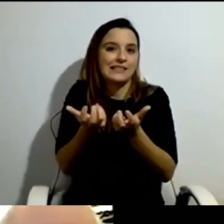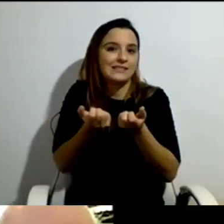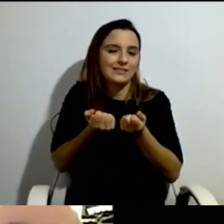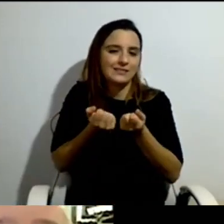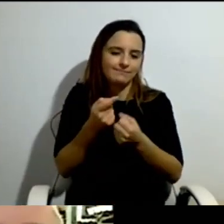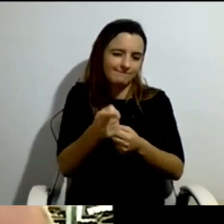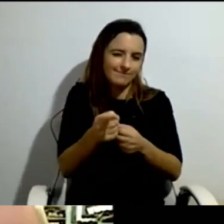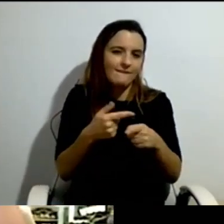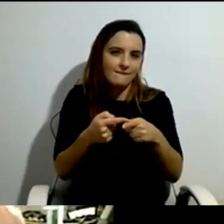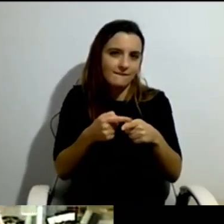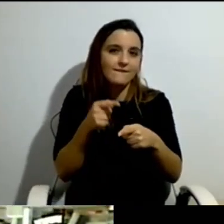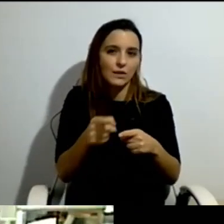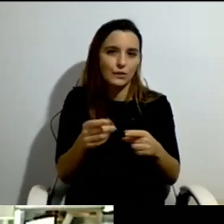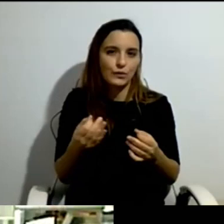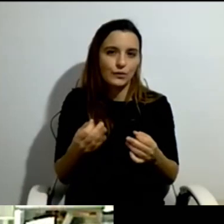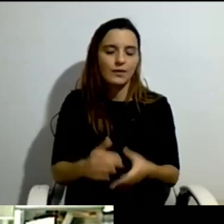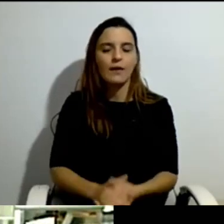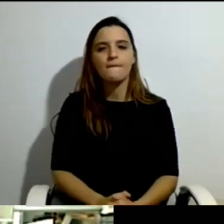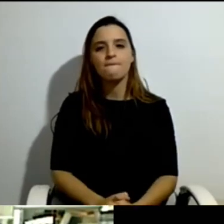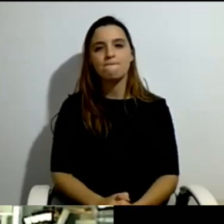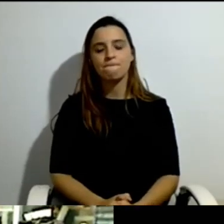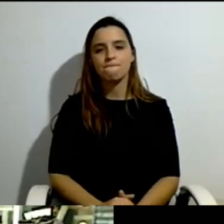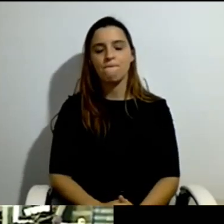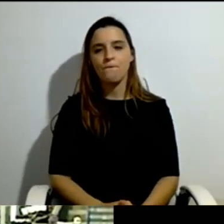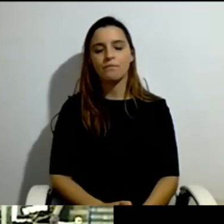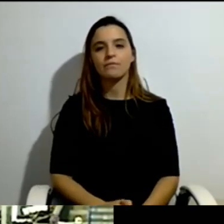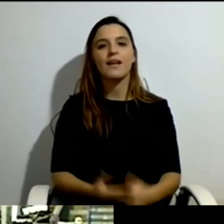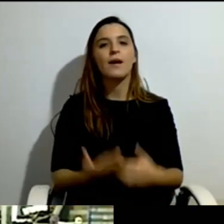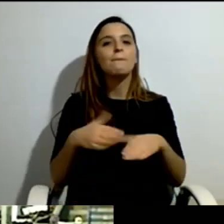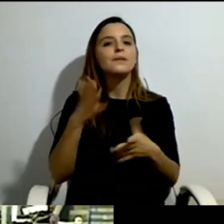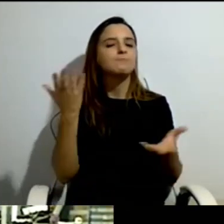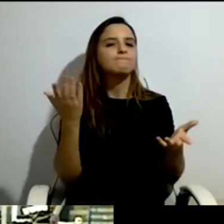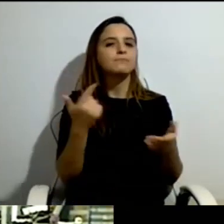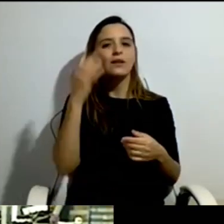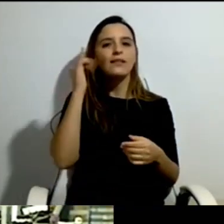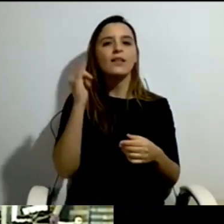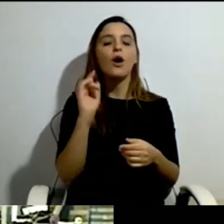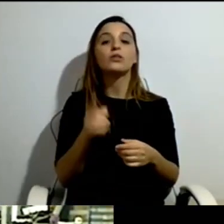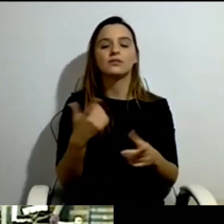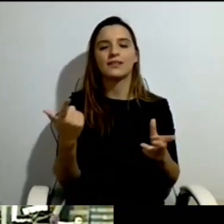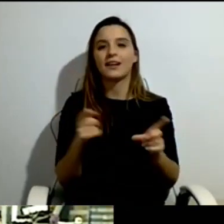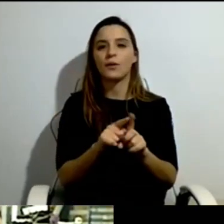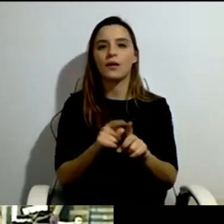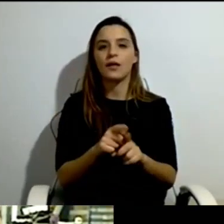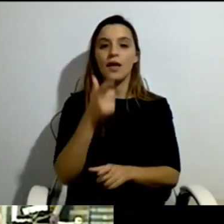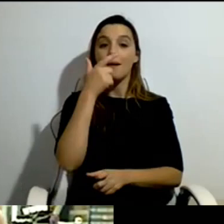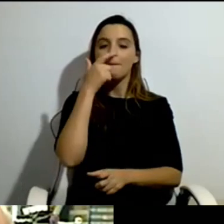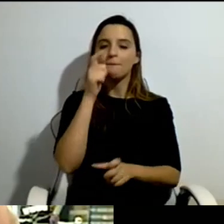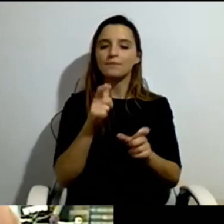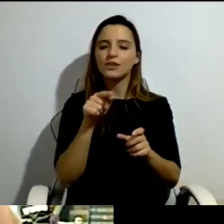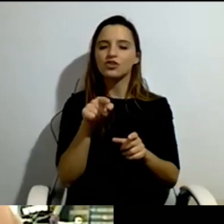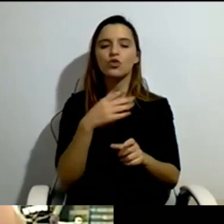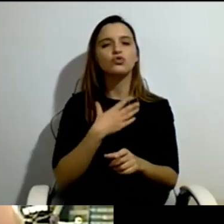liked the idea of personal responsibility, that everyone would be personal responsible. And the politicians had